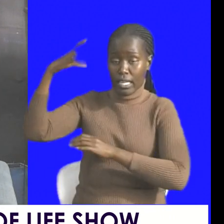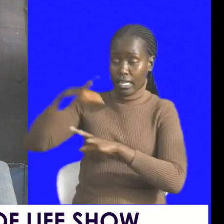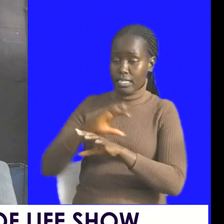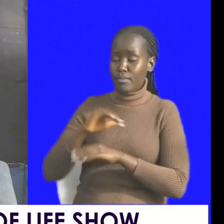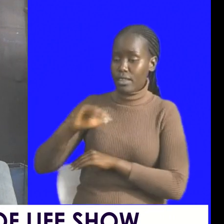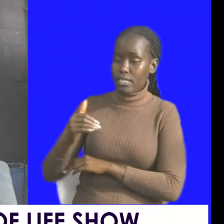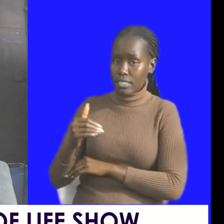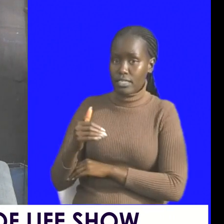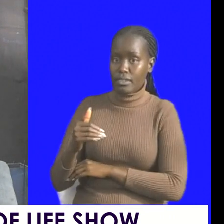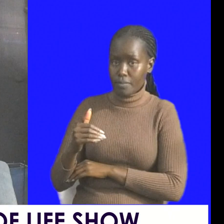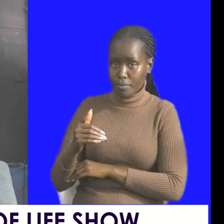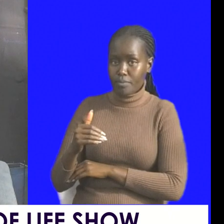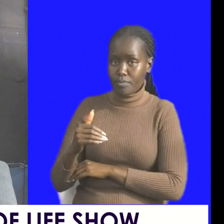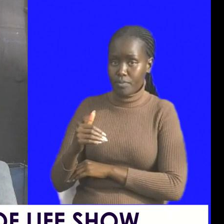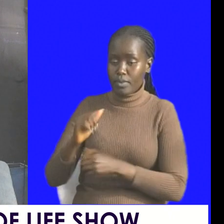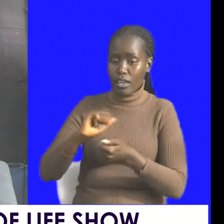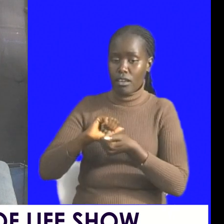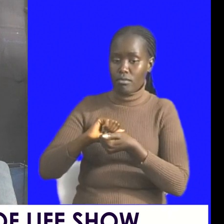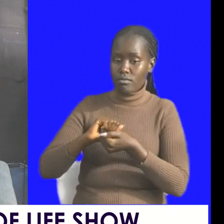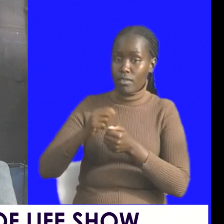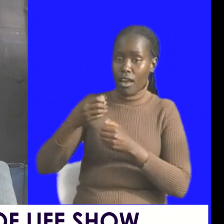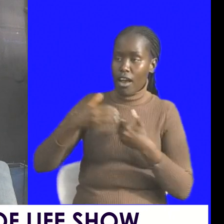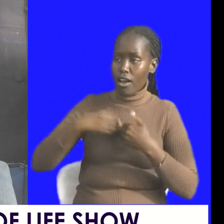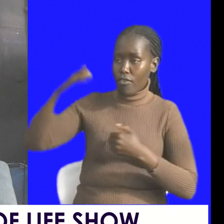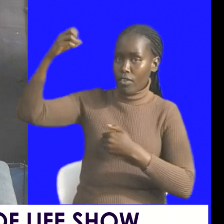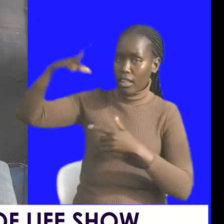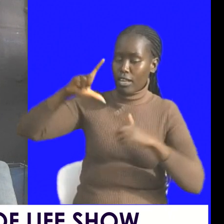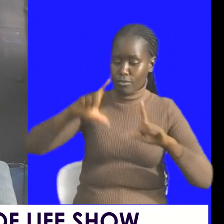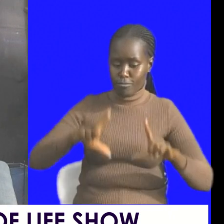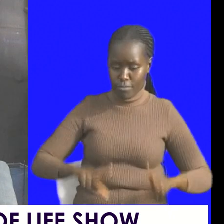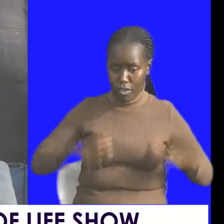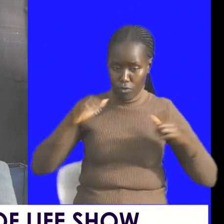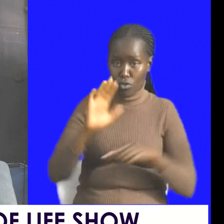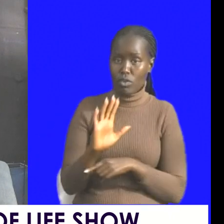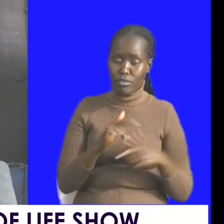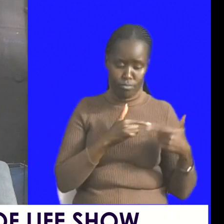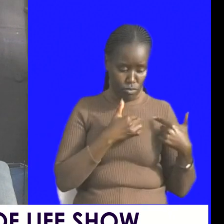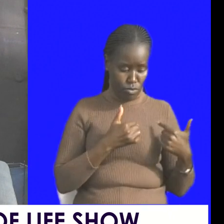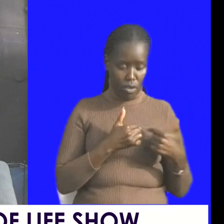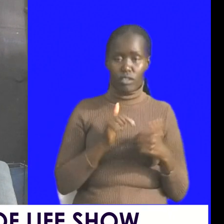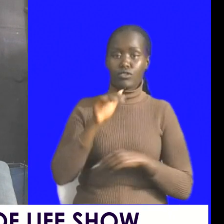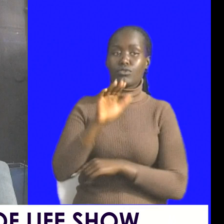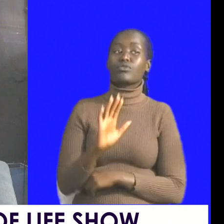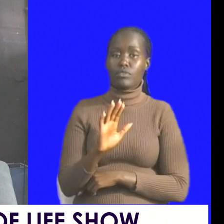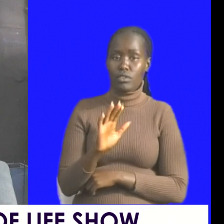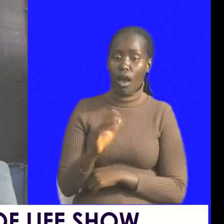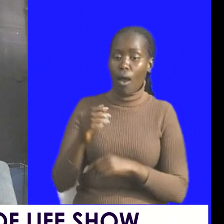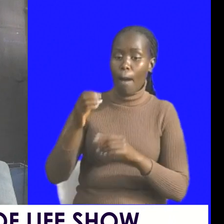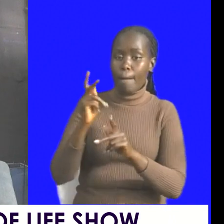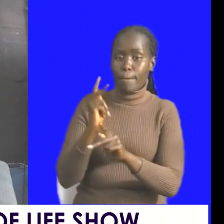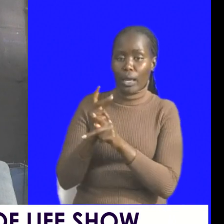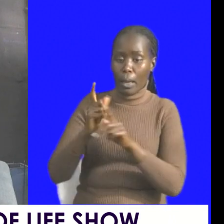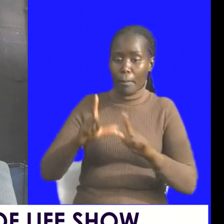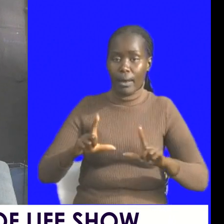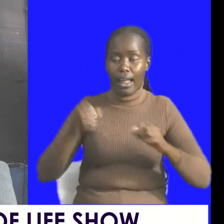turn on the light of your life turn on the light of your soul put on the light to your light to something